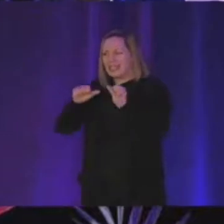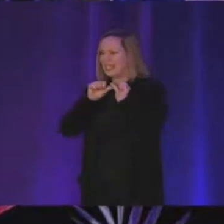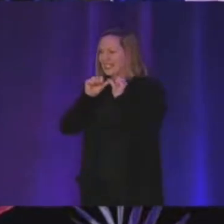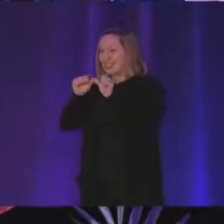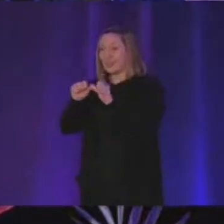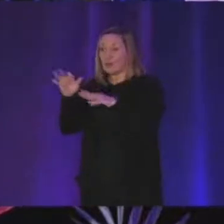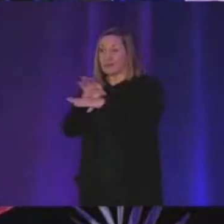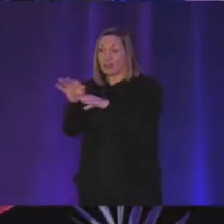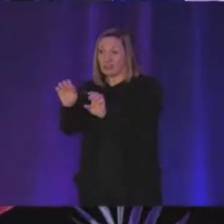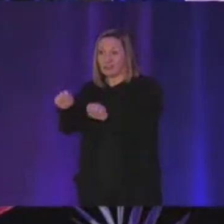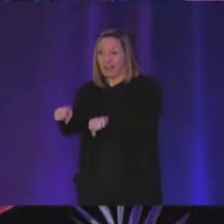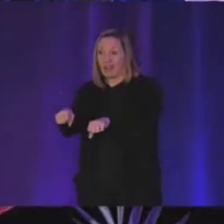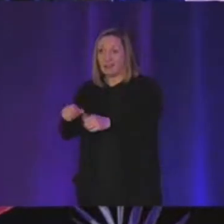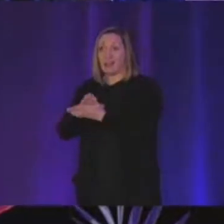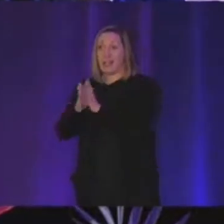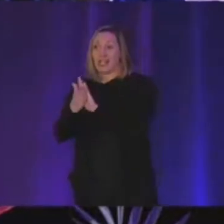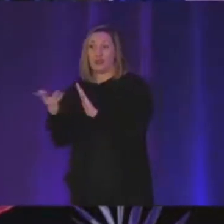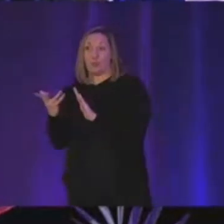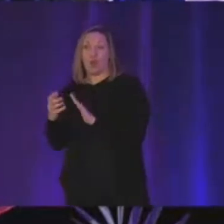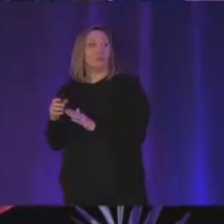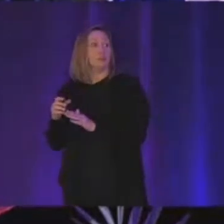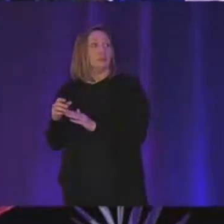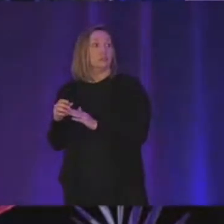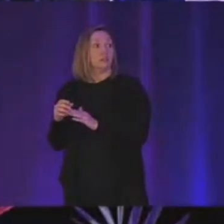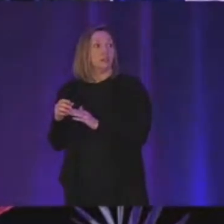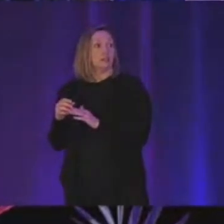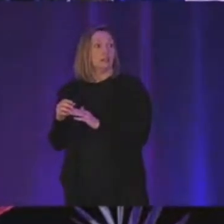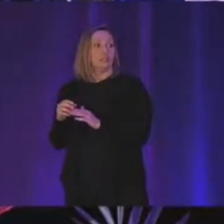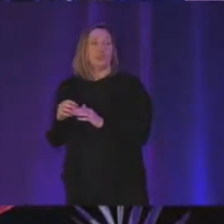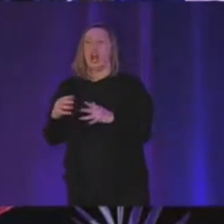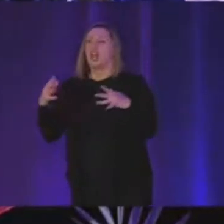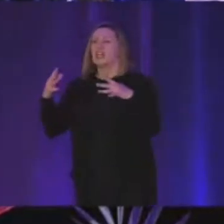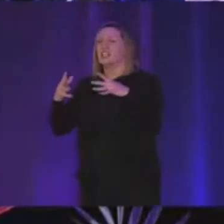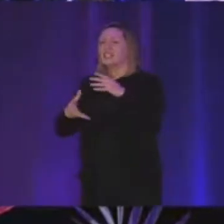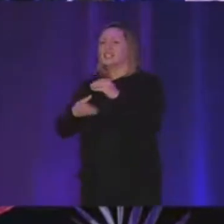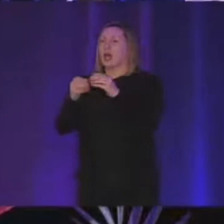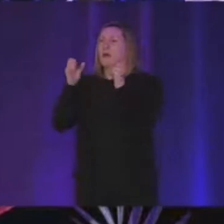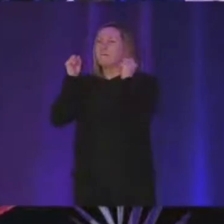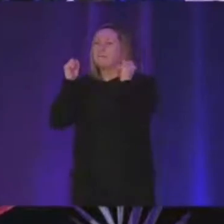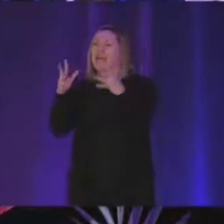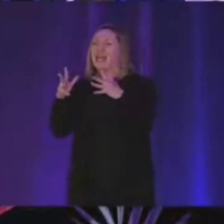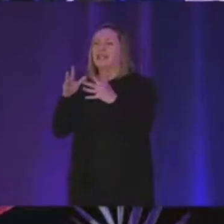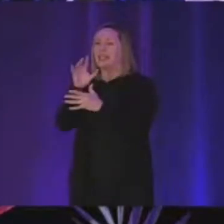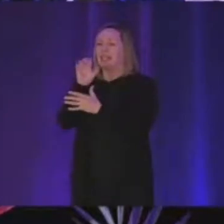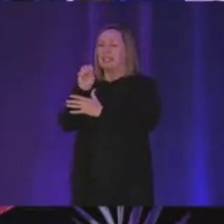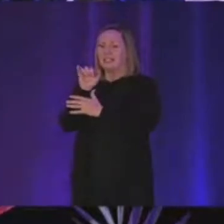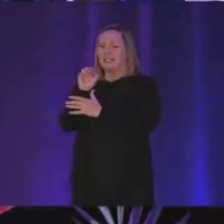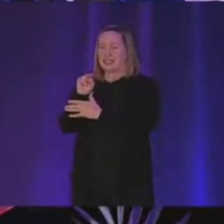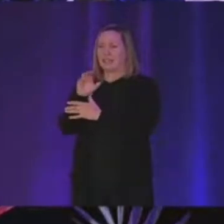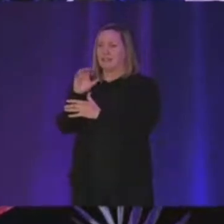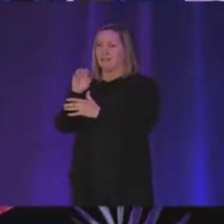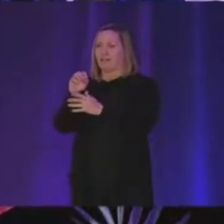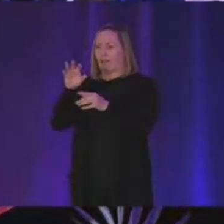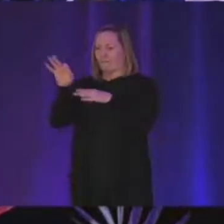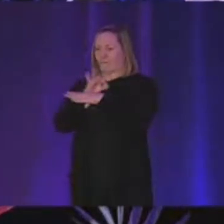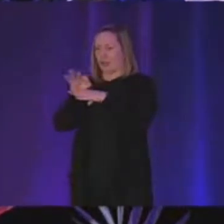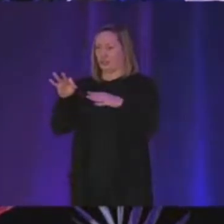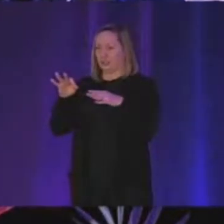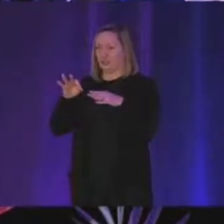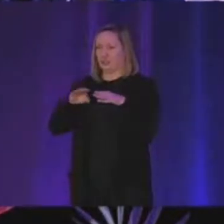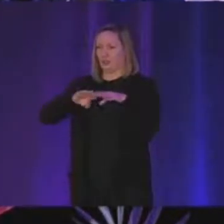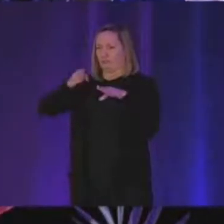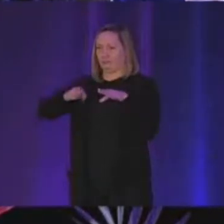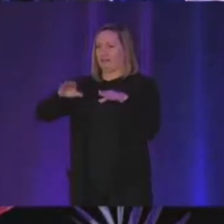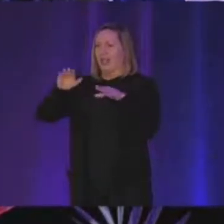function into a sum of many sin and course functions and so there's a algorithm